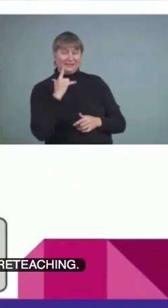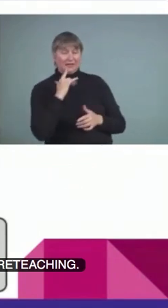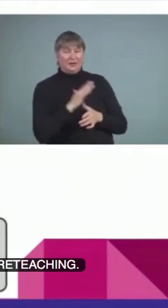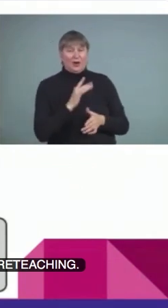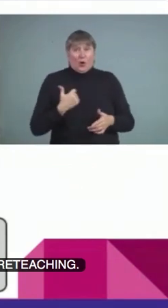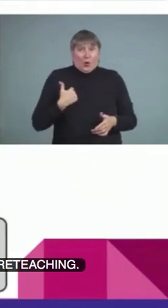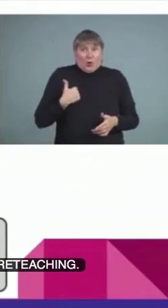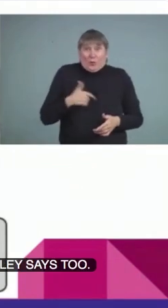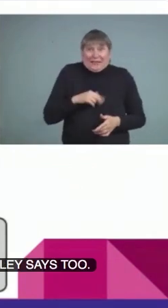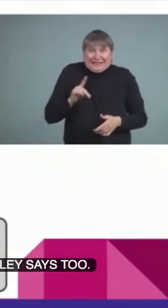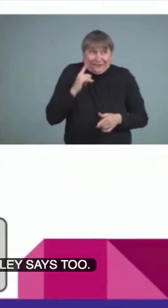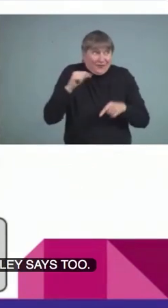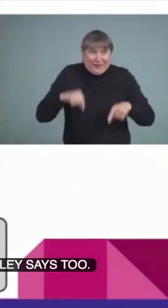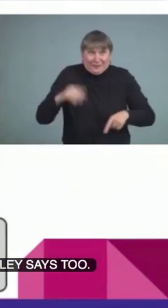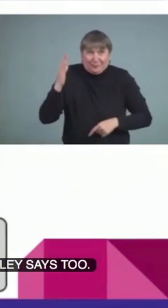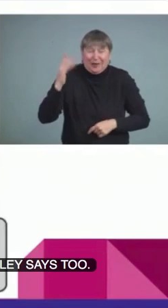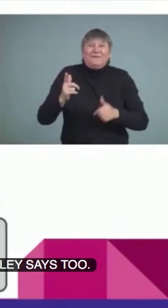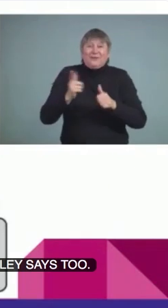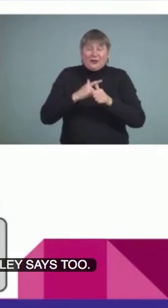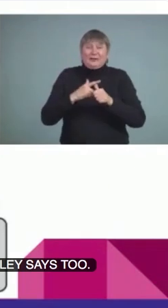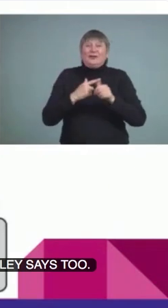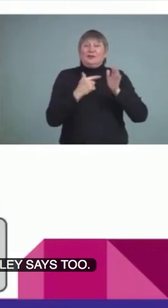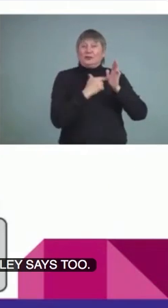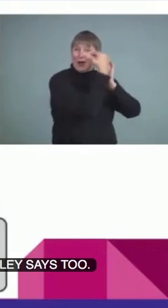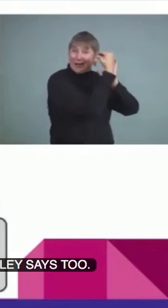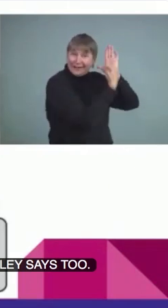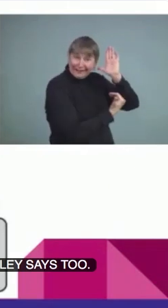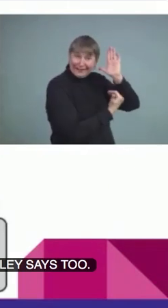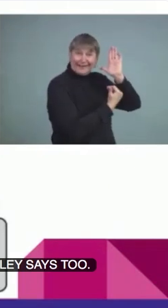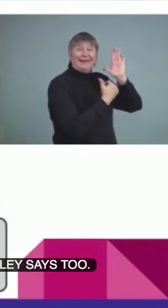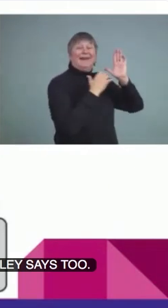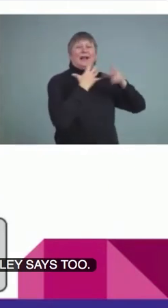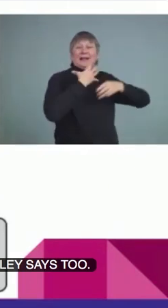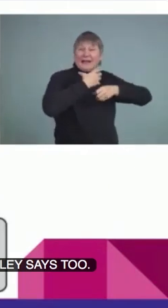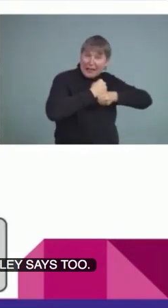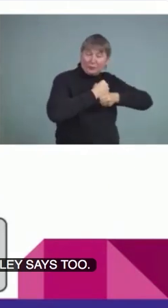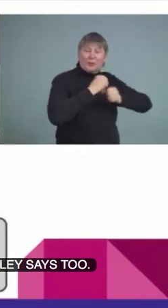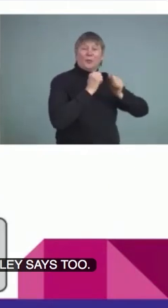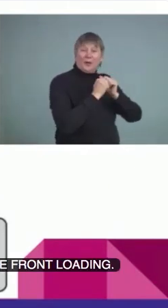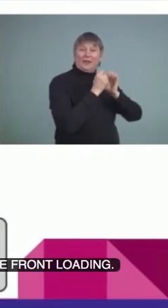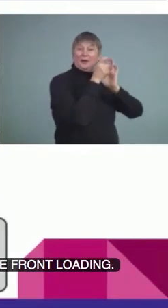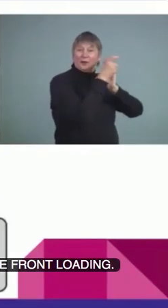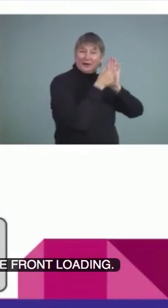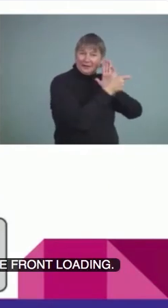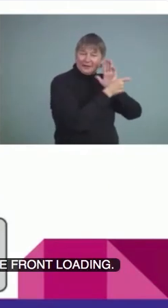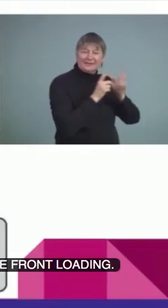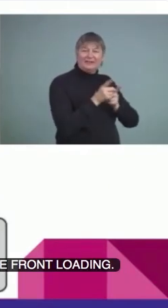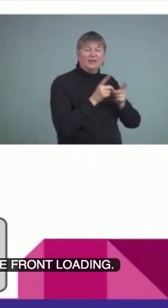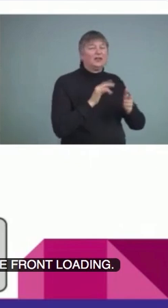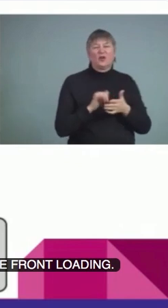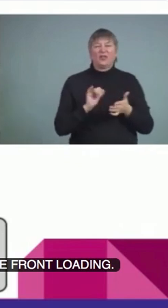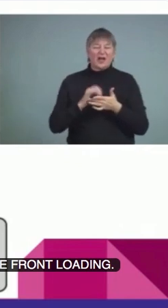did it for this presentation. We did some front loading. Yes, we did. So, pre-teaching is kind of our number one strategy